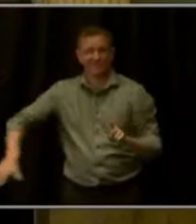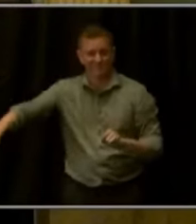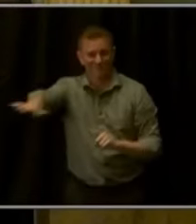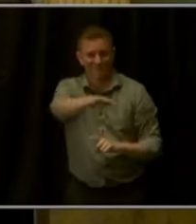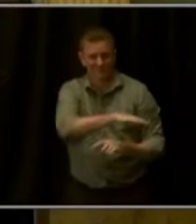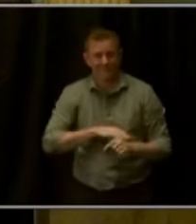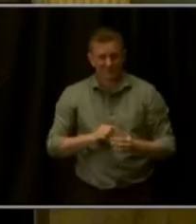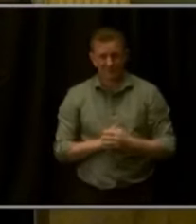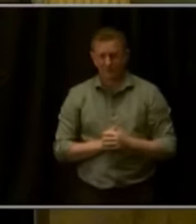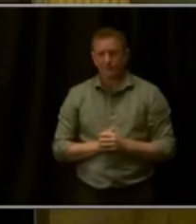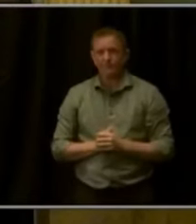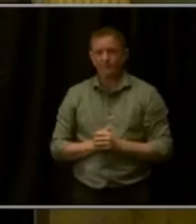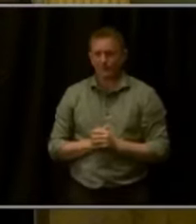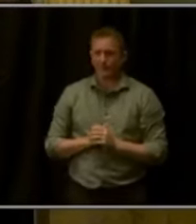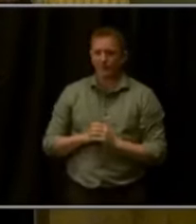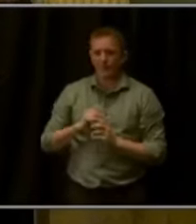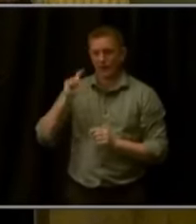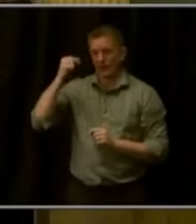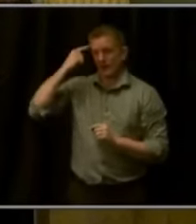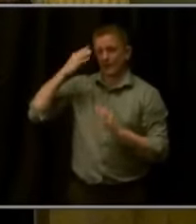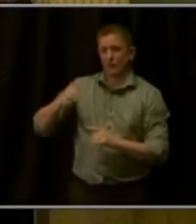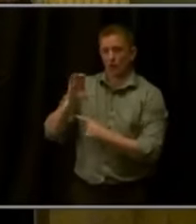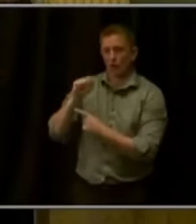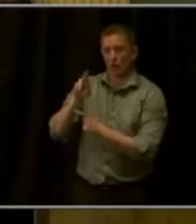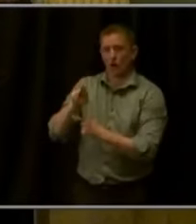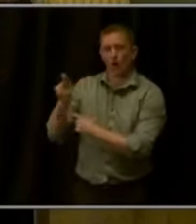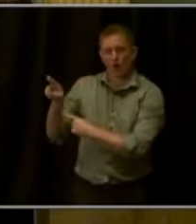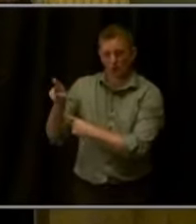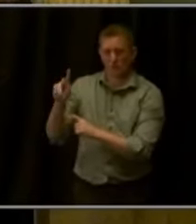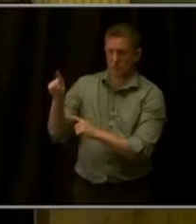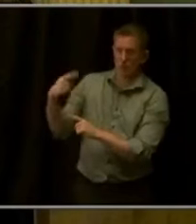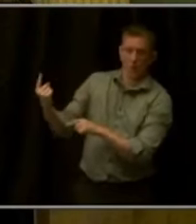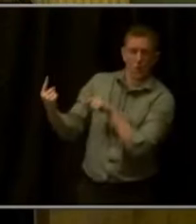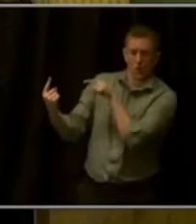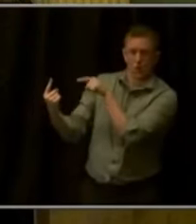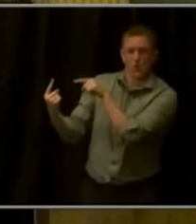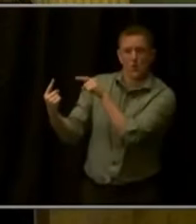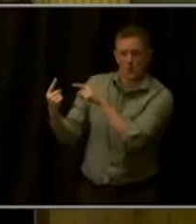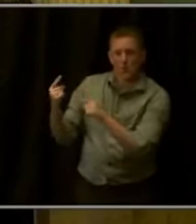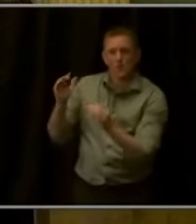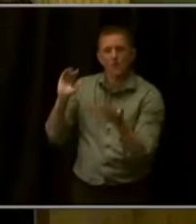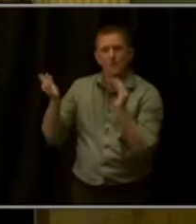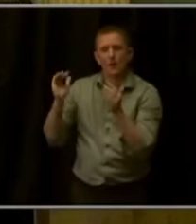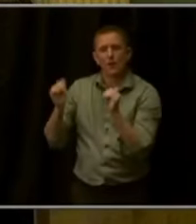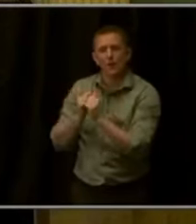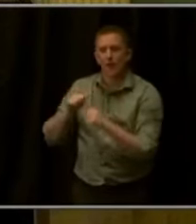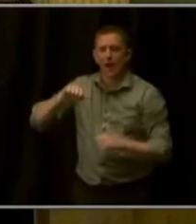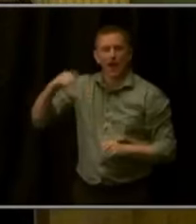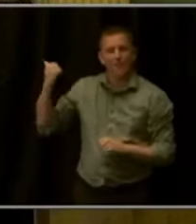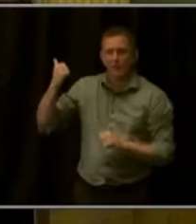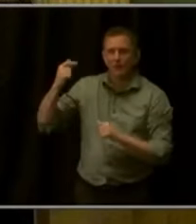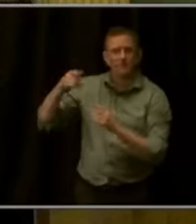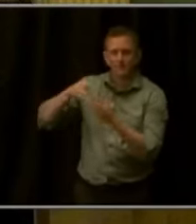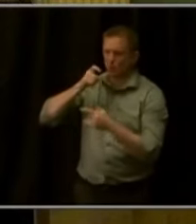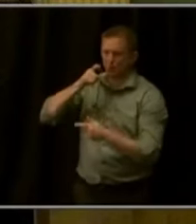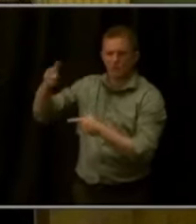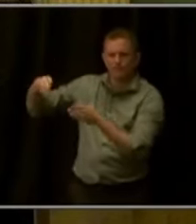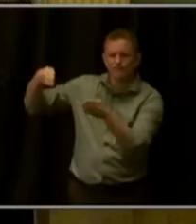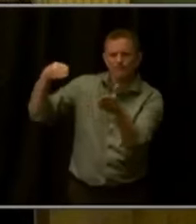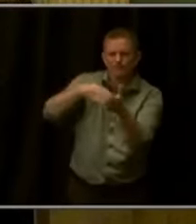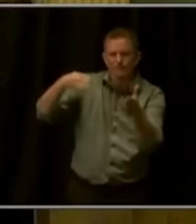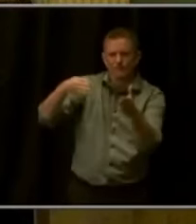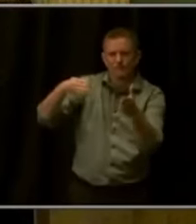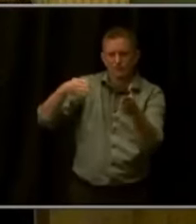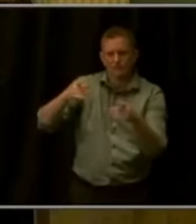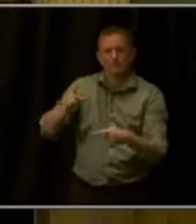governor, Ralph Carr, stood virtually alone among high-ranking elected officials in opposing the forced relocation of Japanese